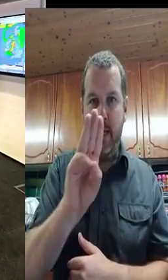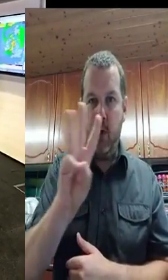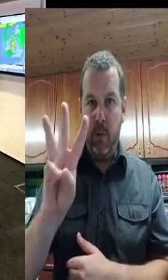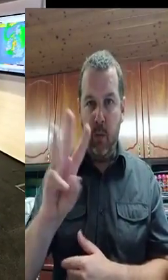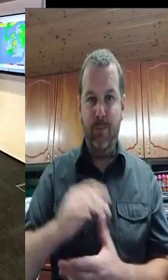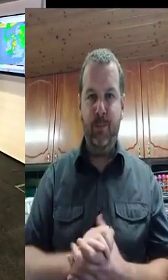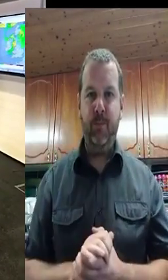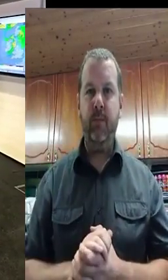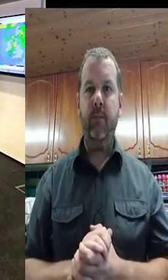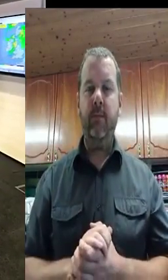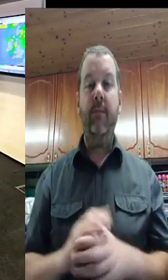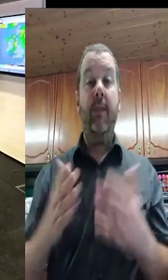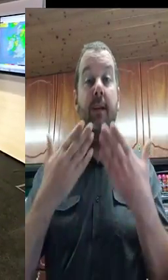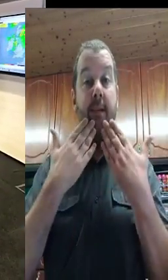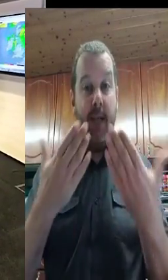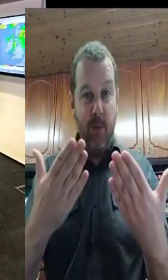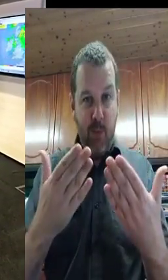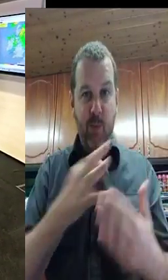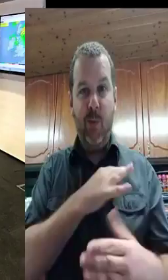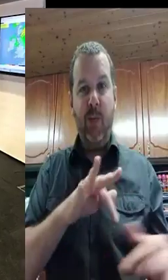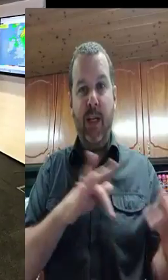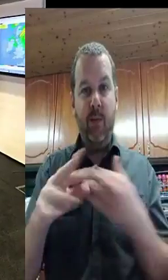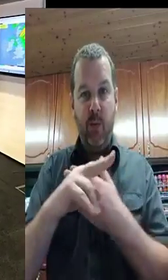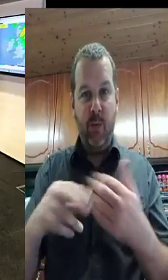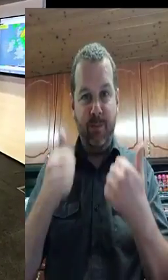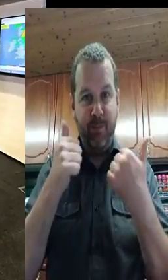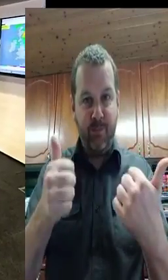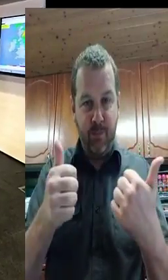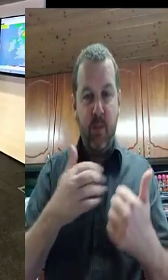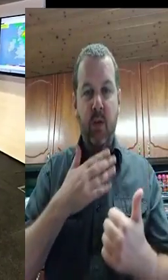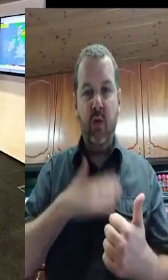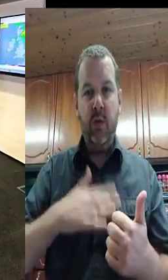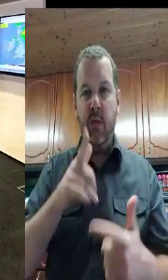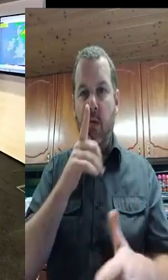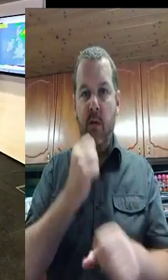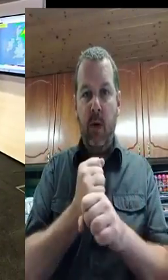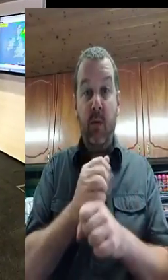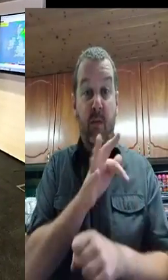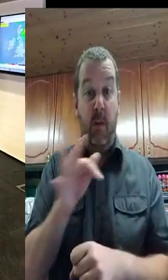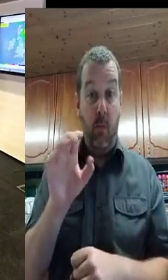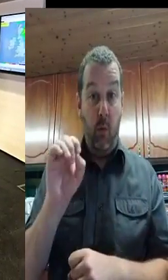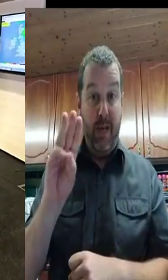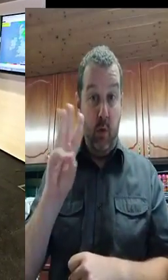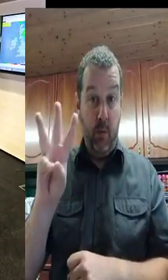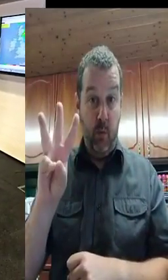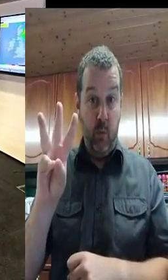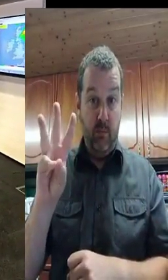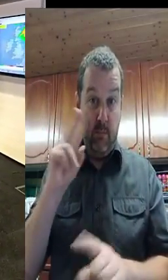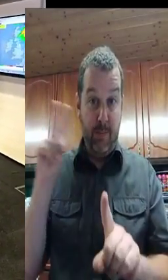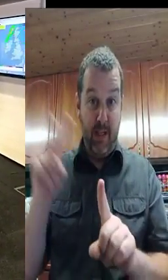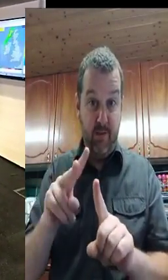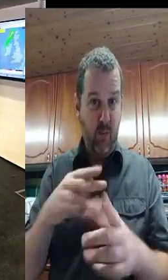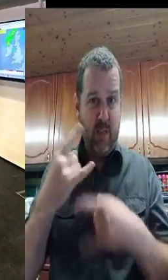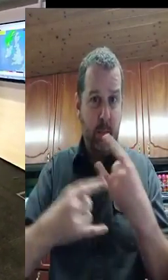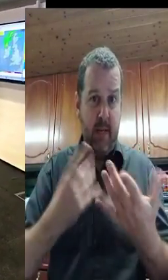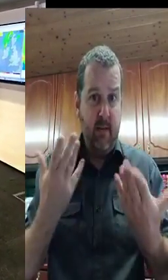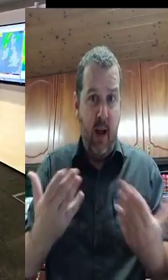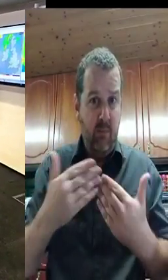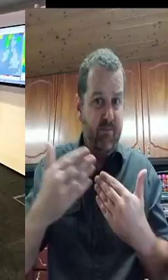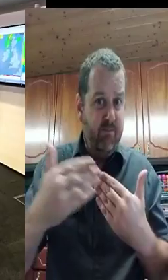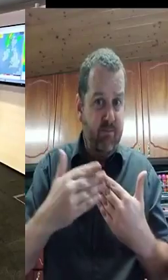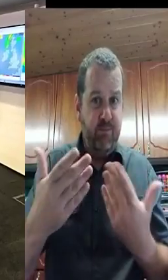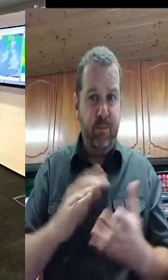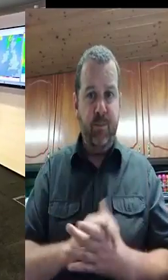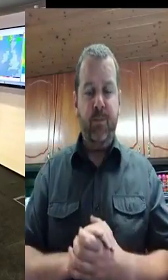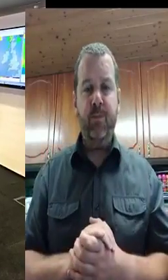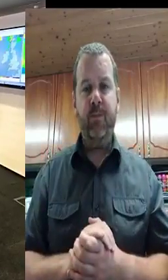we are on a leap cycle of tides at the moment. So, under normal conditions, we wouldn't have concerns. But, given the